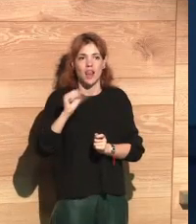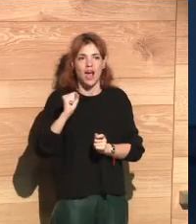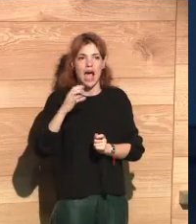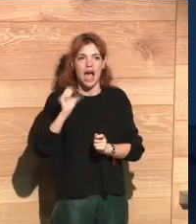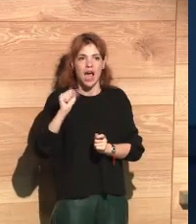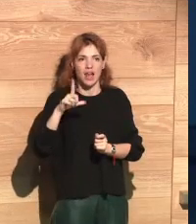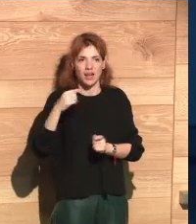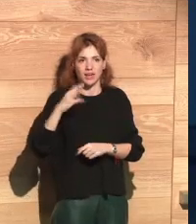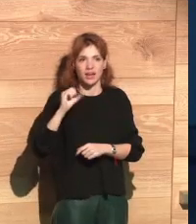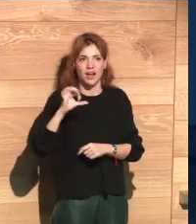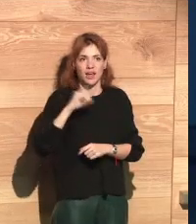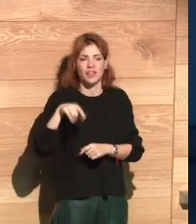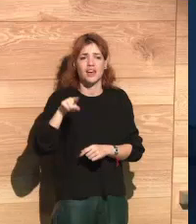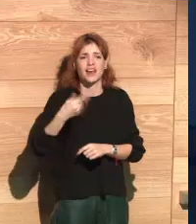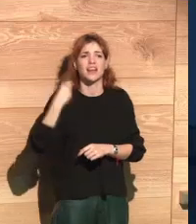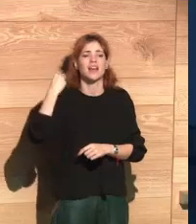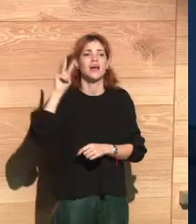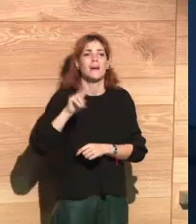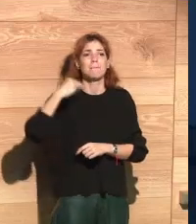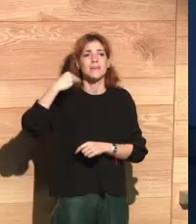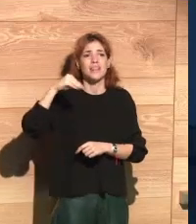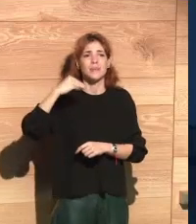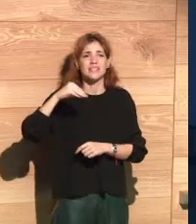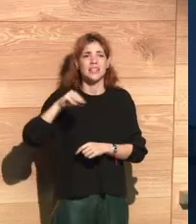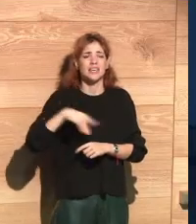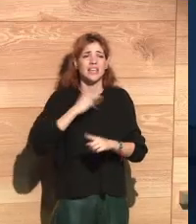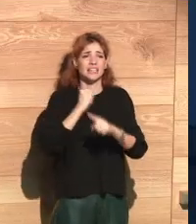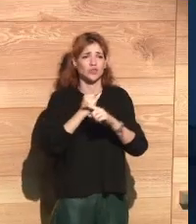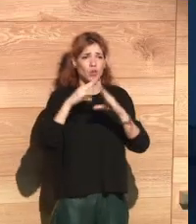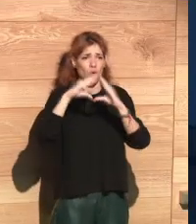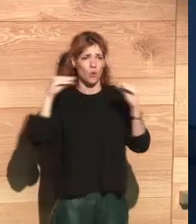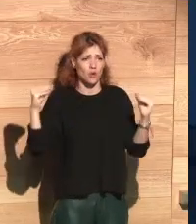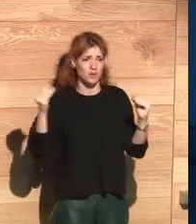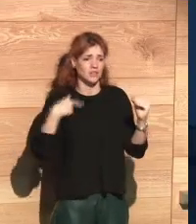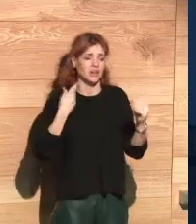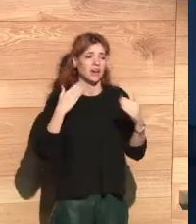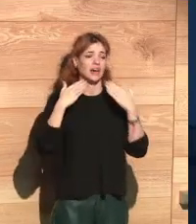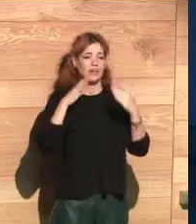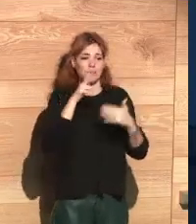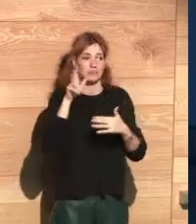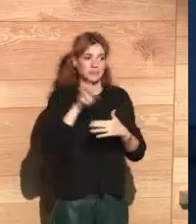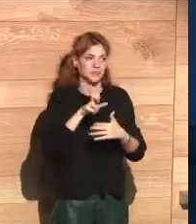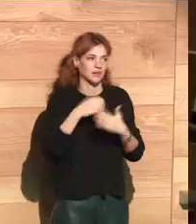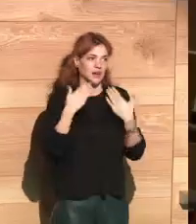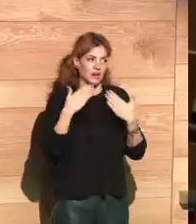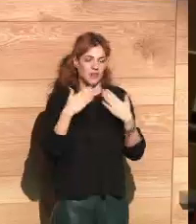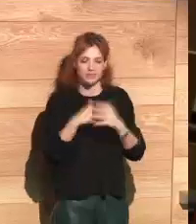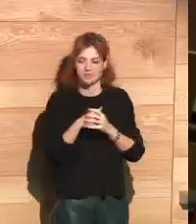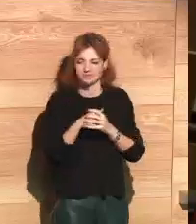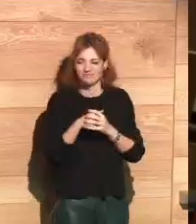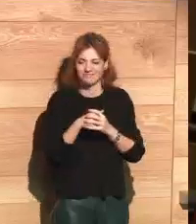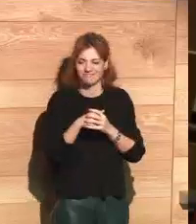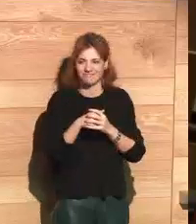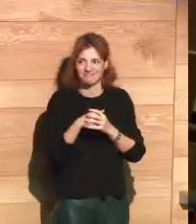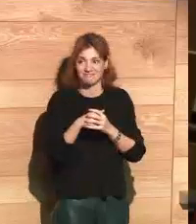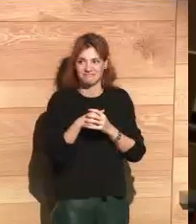Alcázar de Jumea, who is the executive vice president of the Instituto de Empresa, and I thank him again for